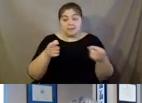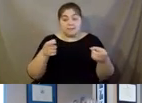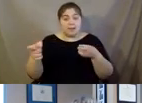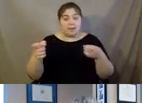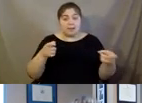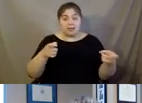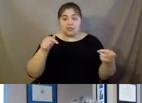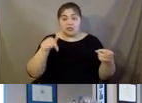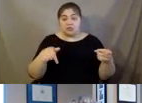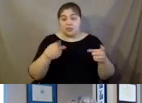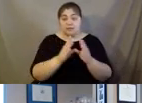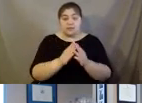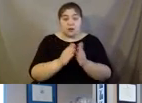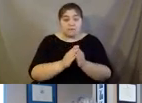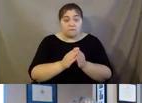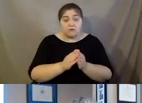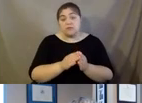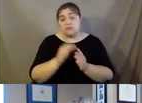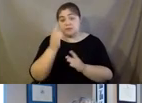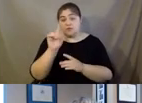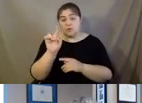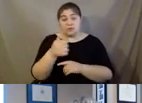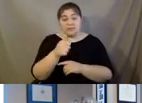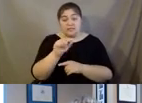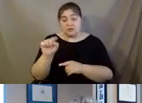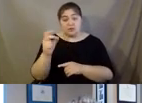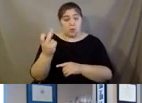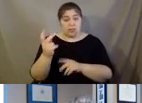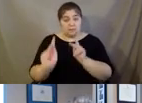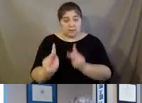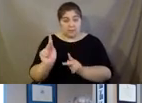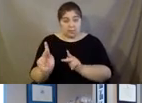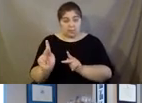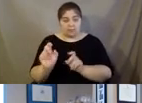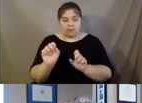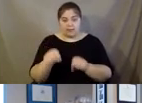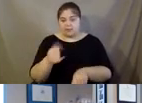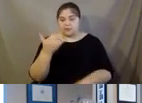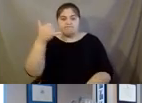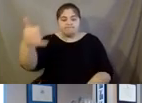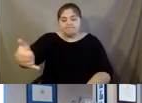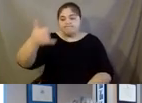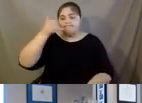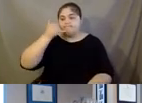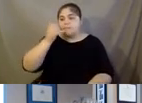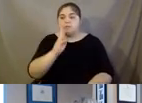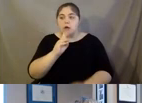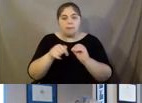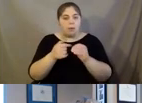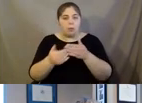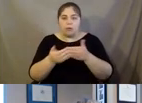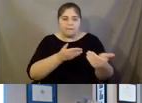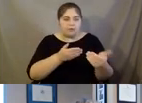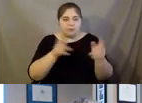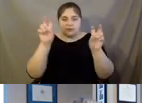conference line for about 10 to 12 people. And they would just get on the phone and talk about whatever the subject is. And it could be